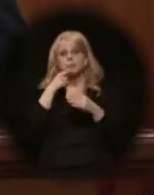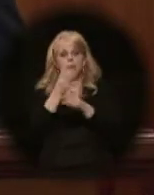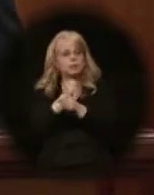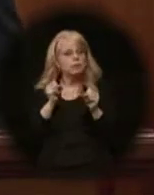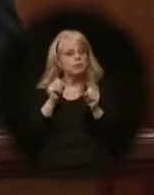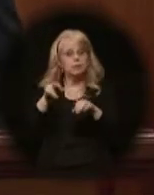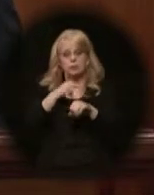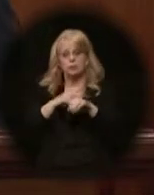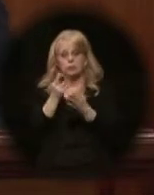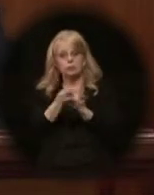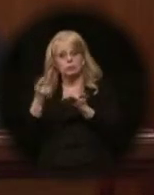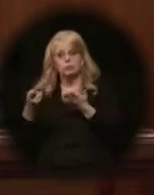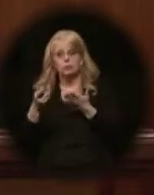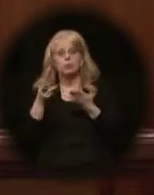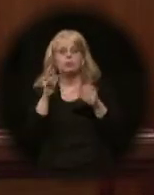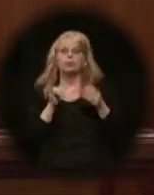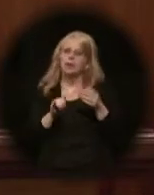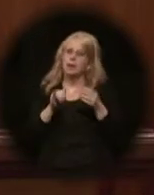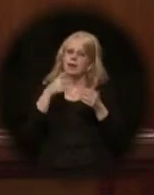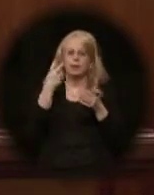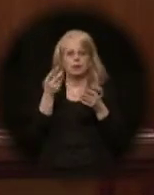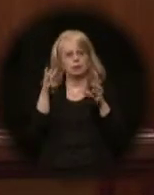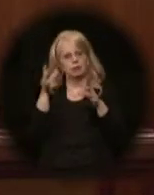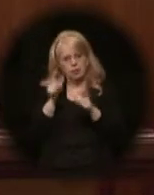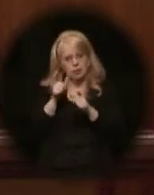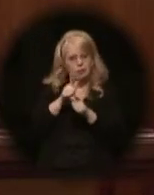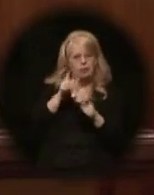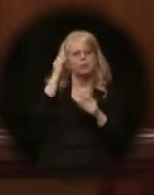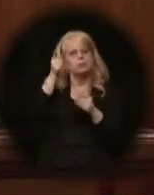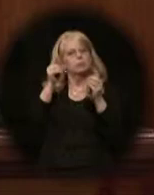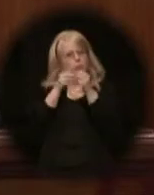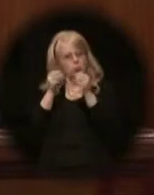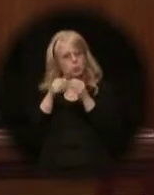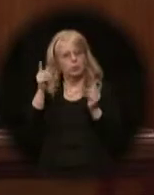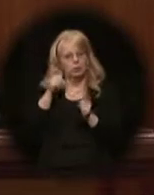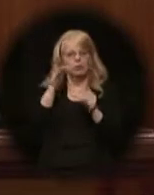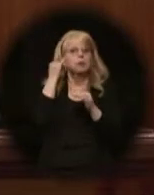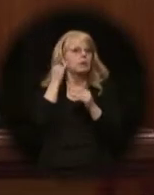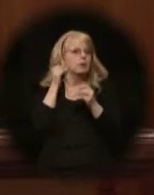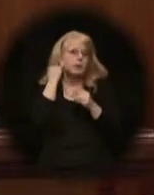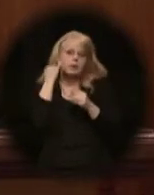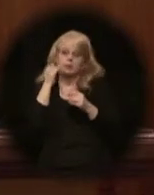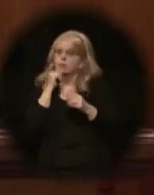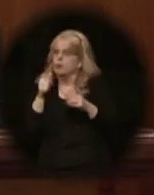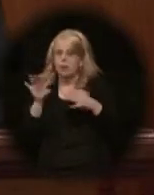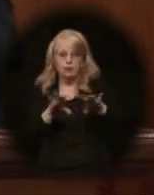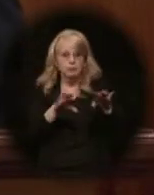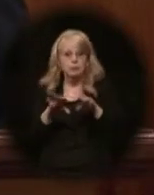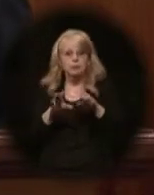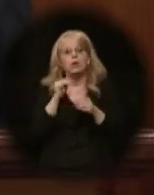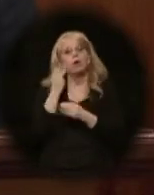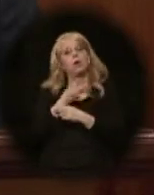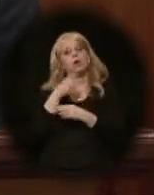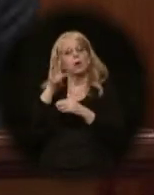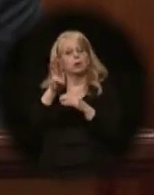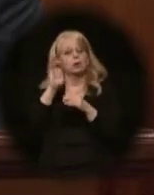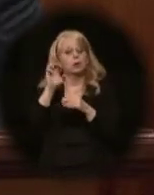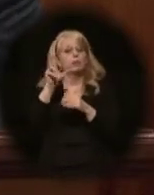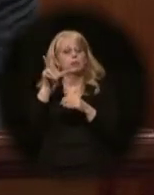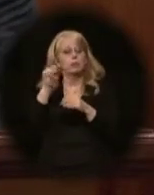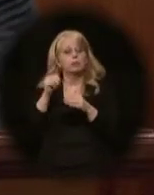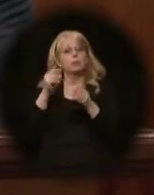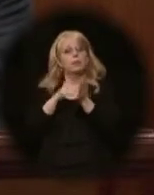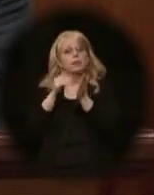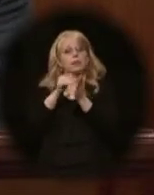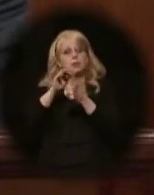natural resources, and that vice will soon tighten even more. Without action, our $630 million annual